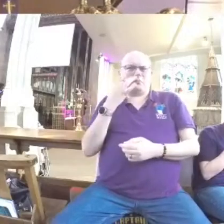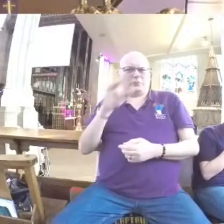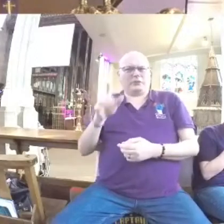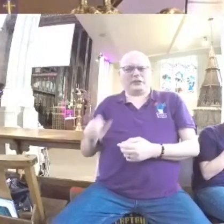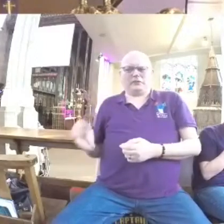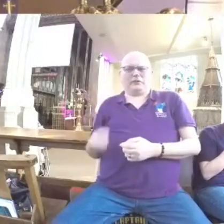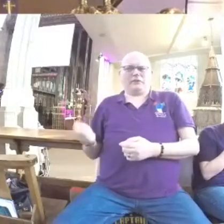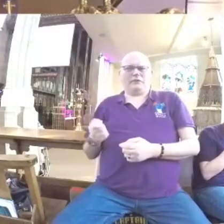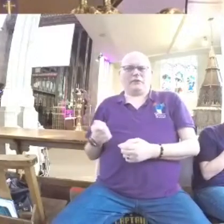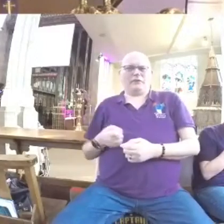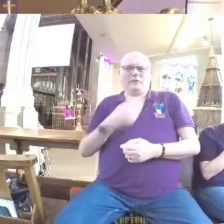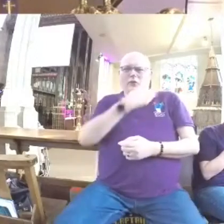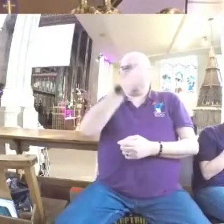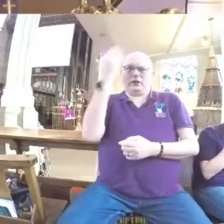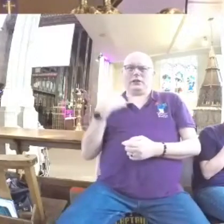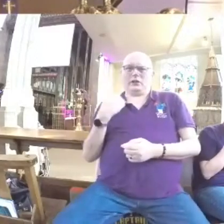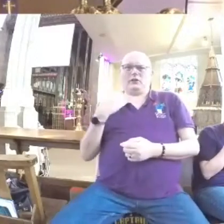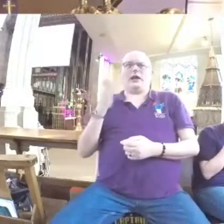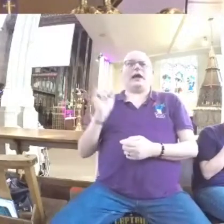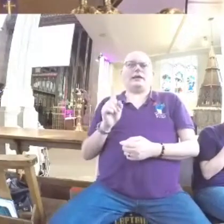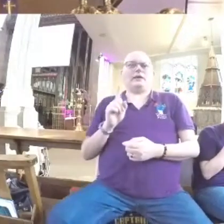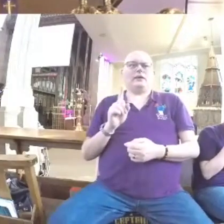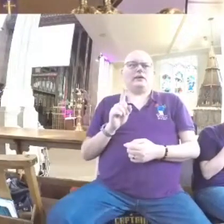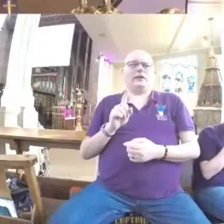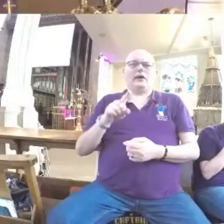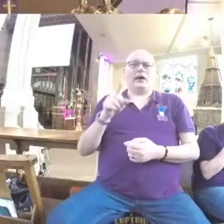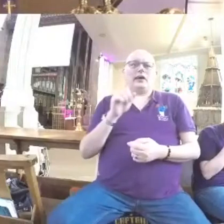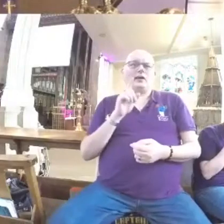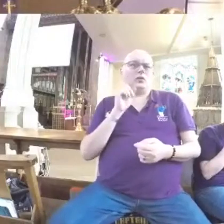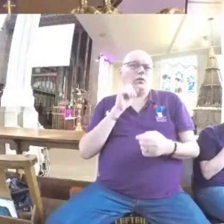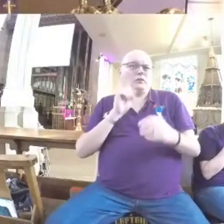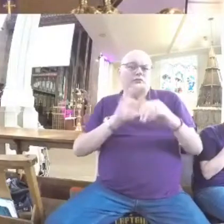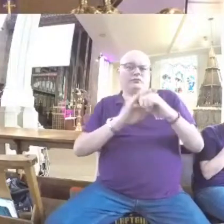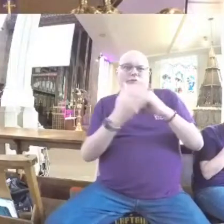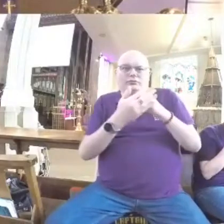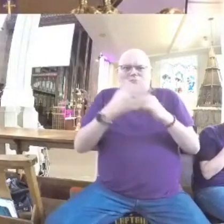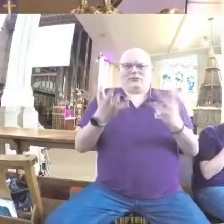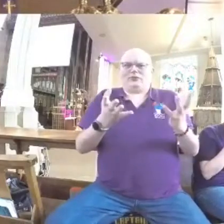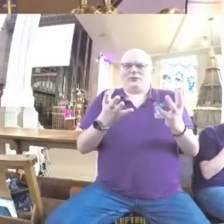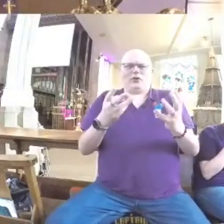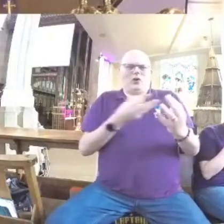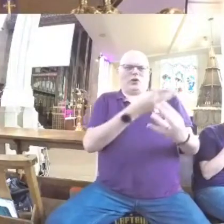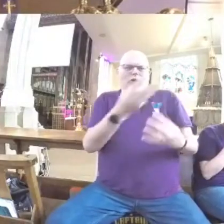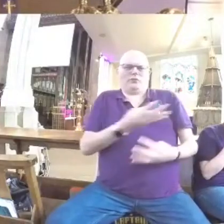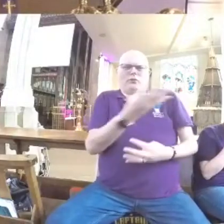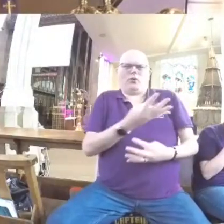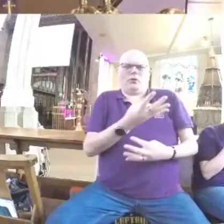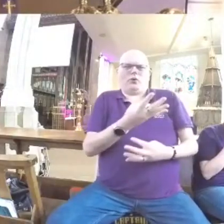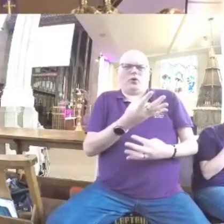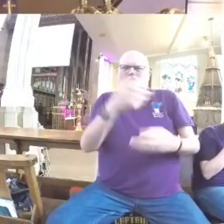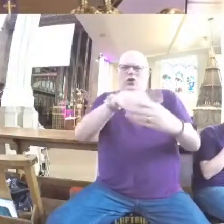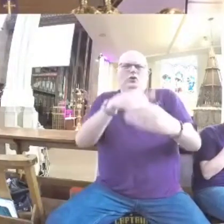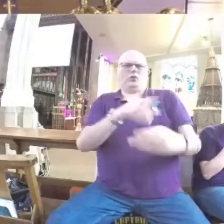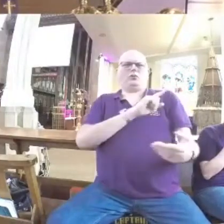sexually forward widow Ruth and a woman taken into adultery Bathsheba. In his account of the genealogy of